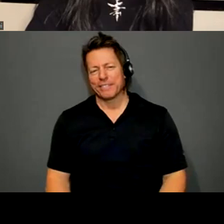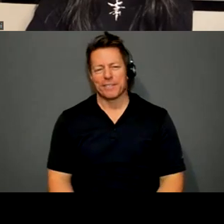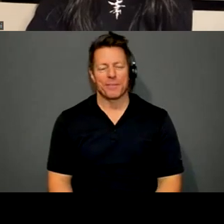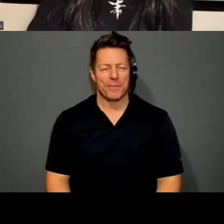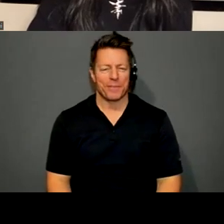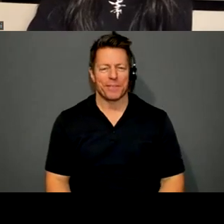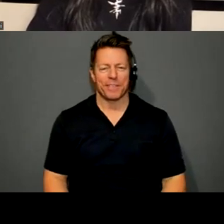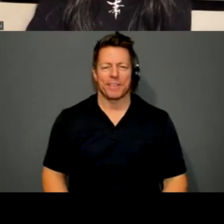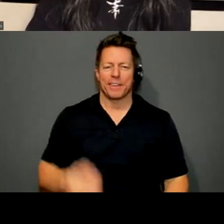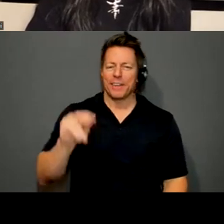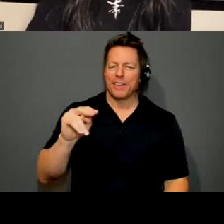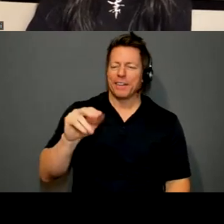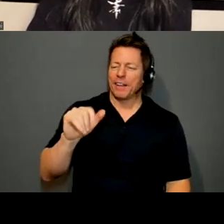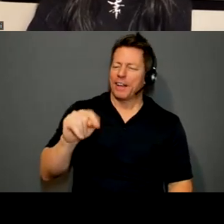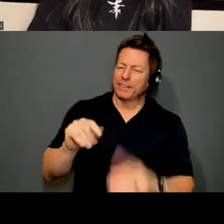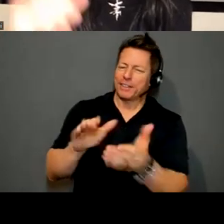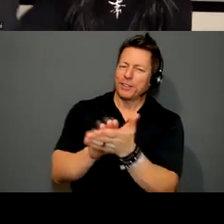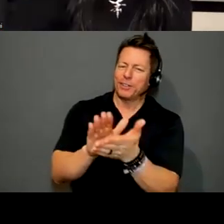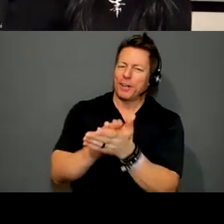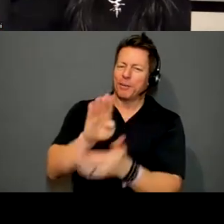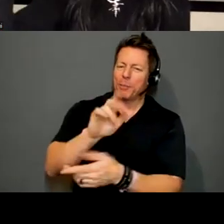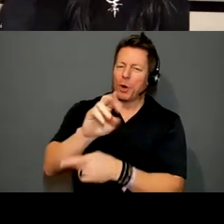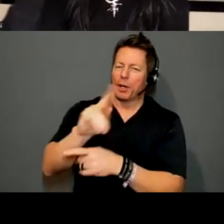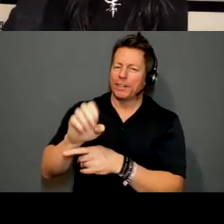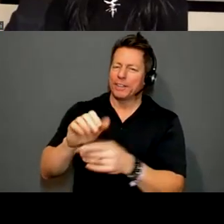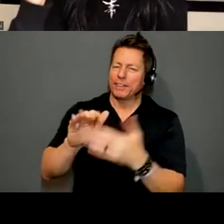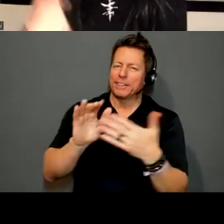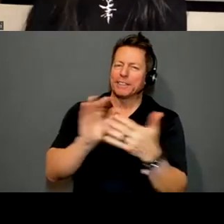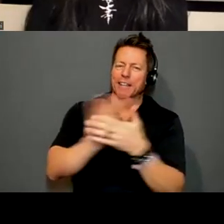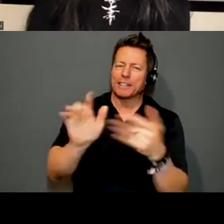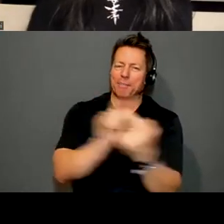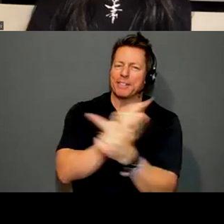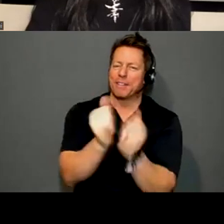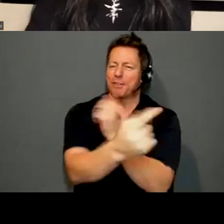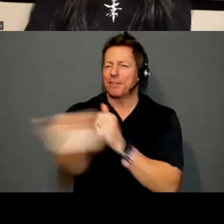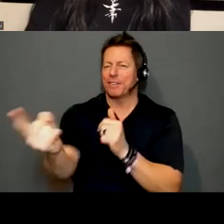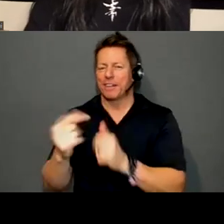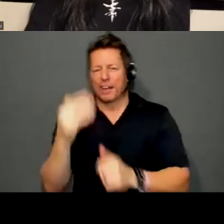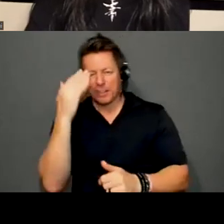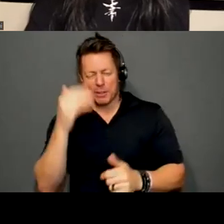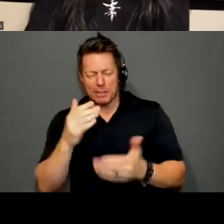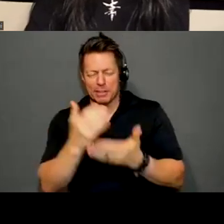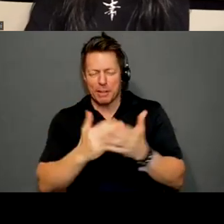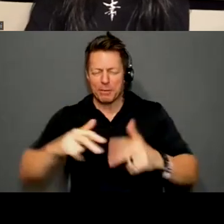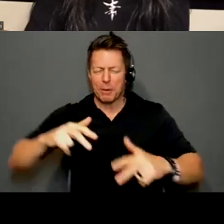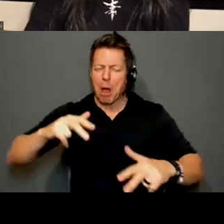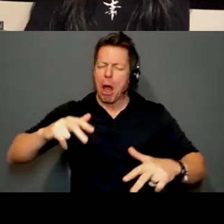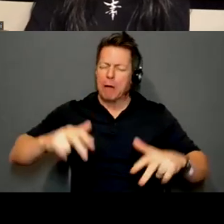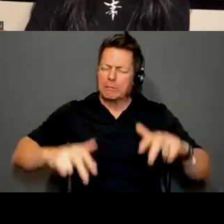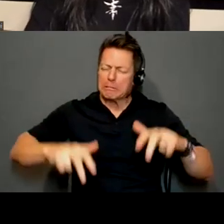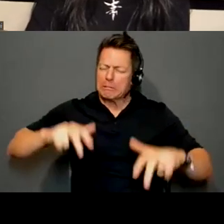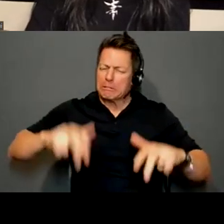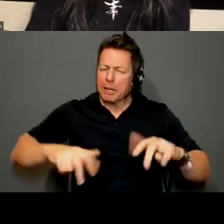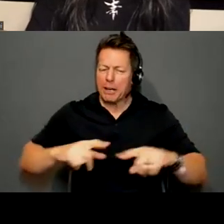Yeah, good job, Brooke. Thank you. Nice to meet everyone. I know some of you had your doubts about this, but you really